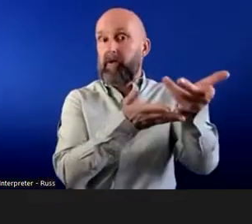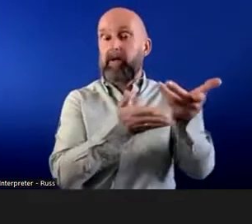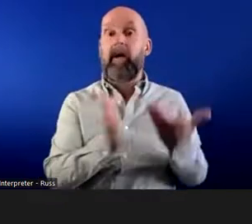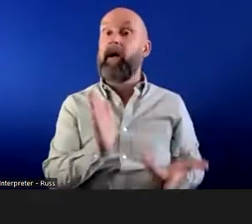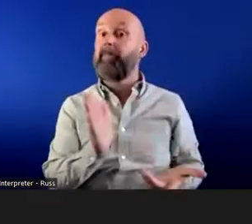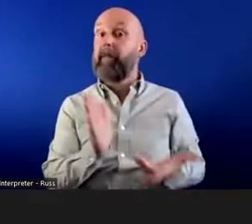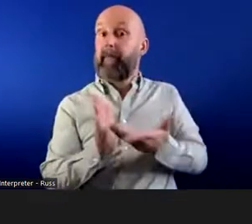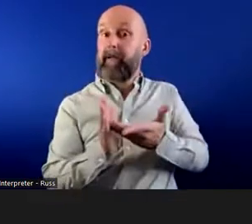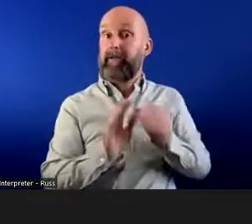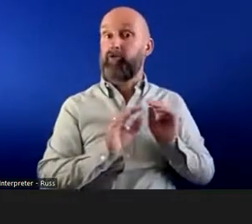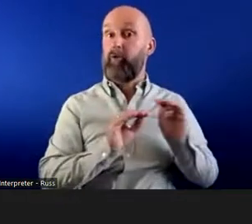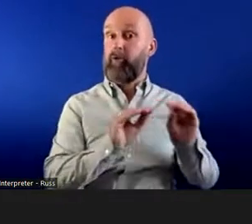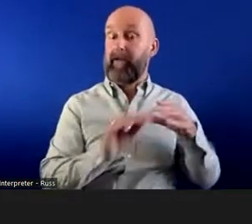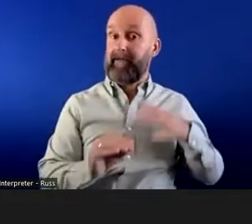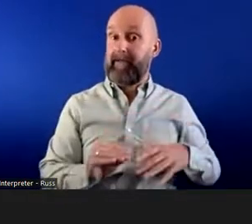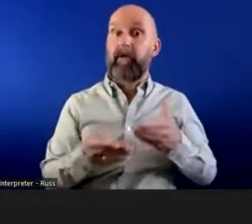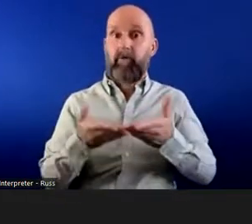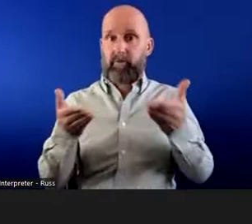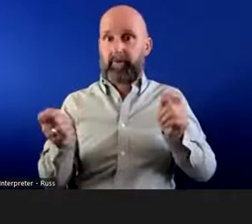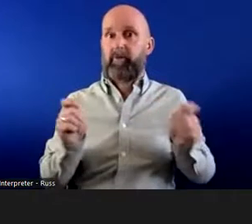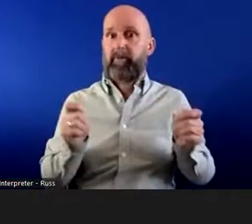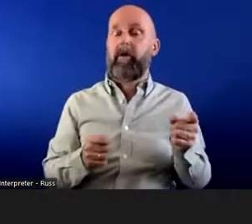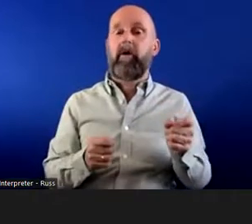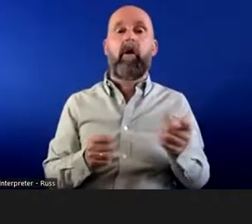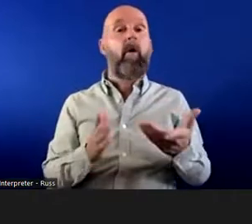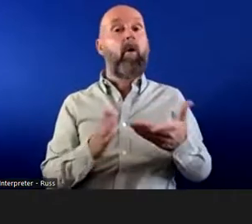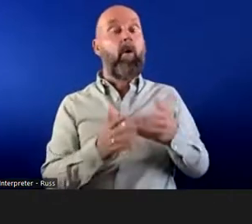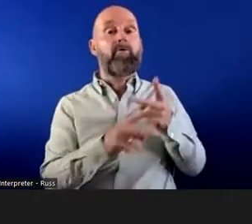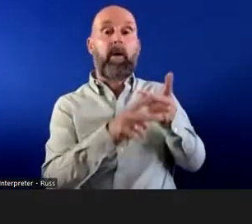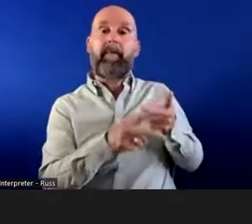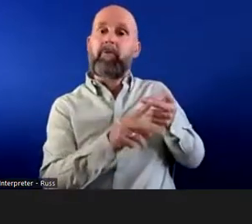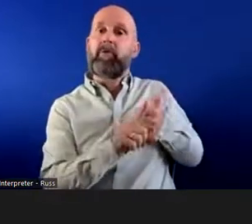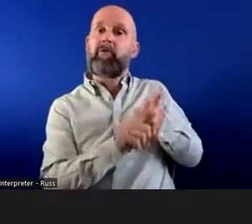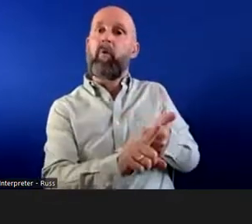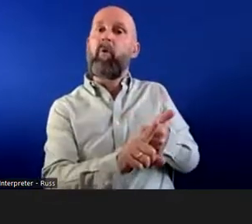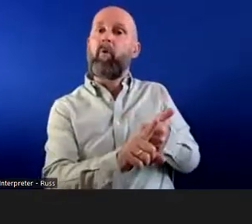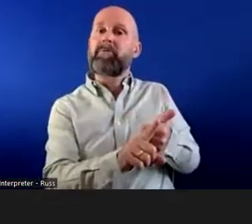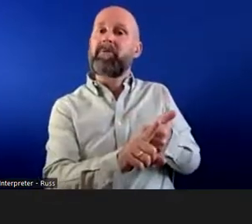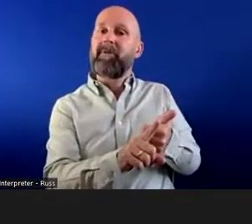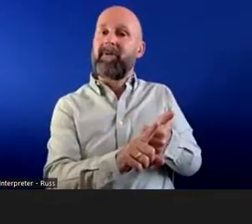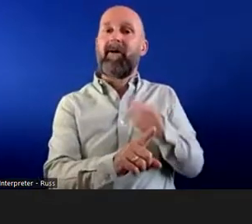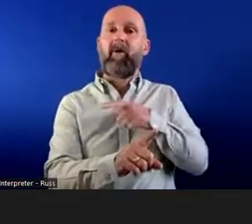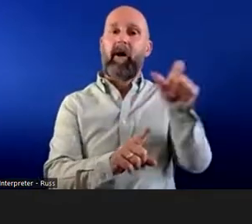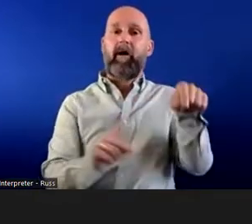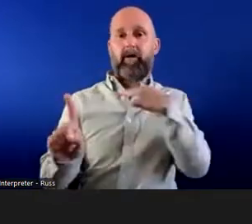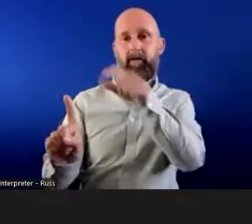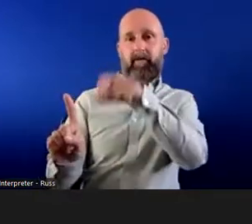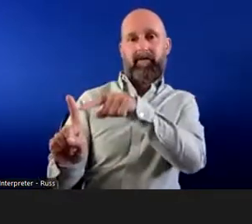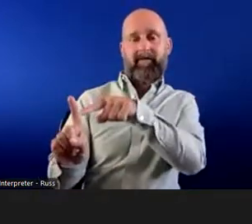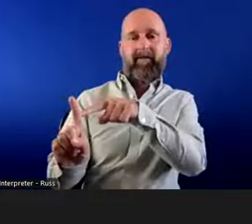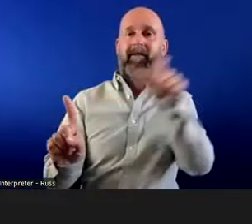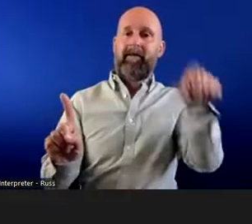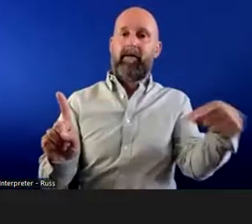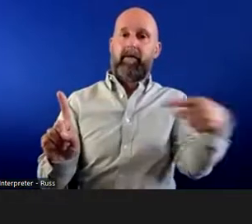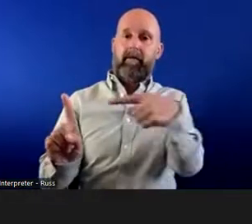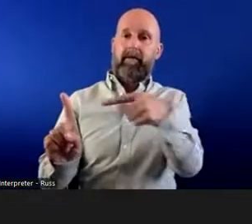to that individual. Also, perhaps mentoring support could be really helpful. having someone as a point of contact that could act perhaps as